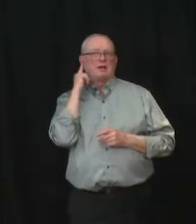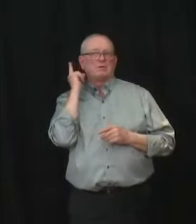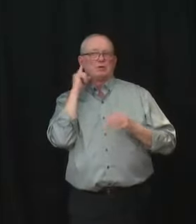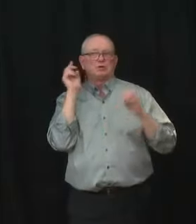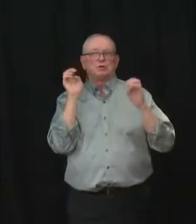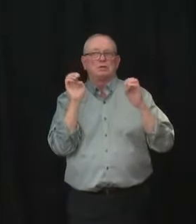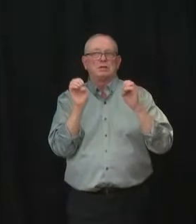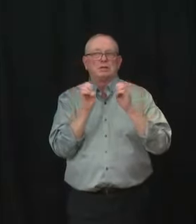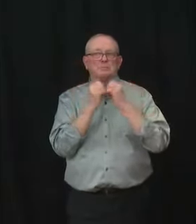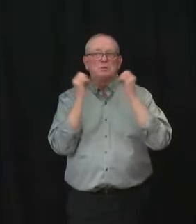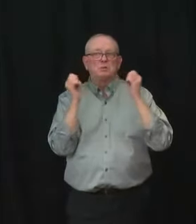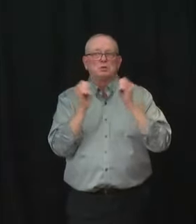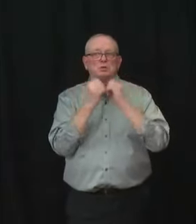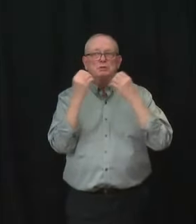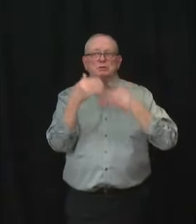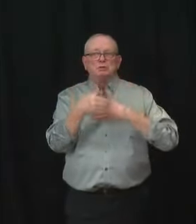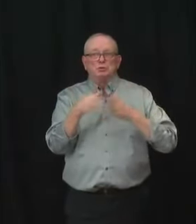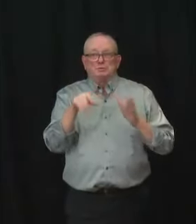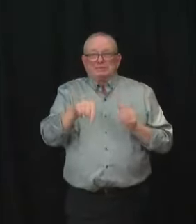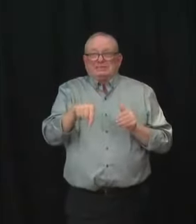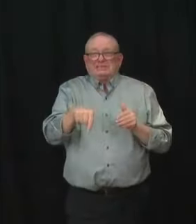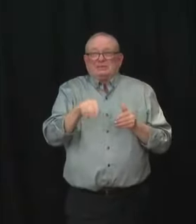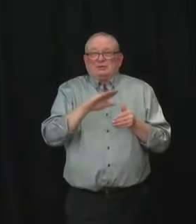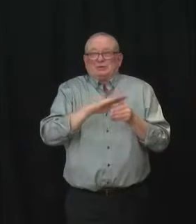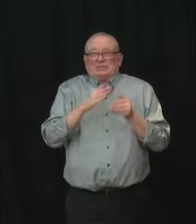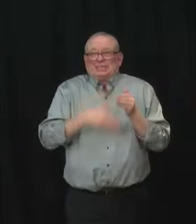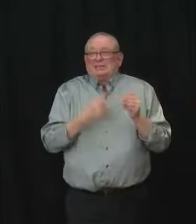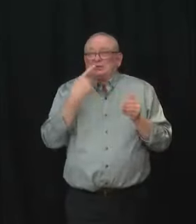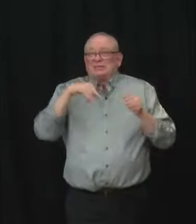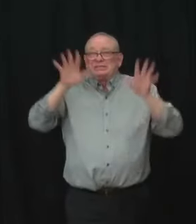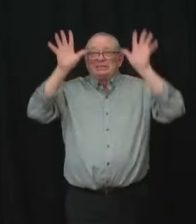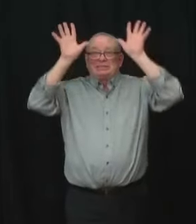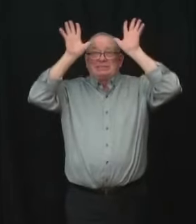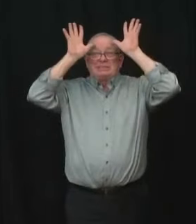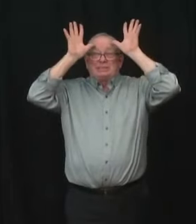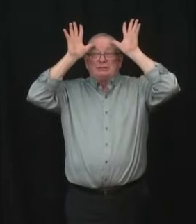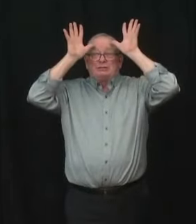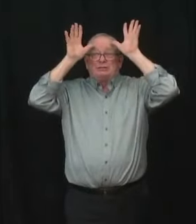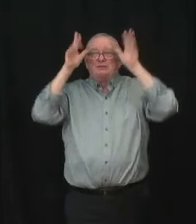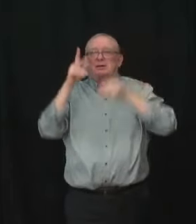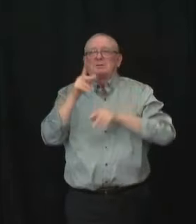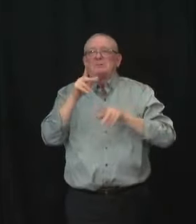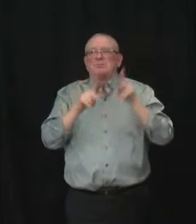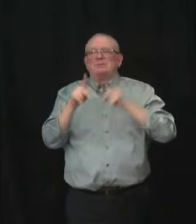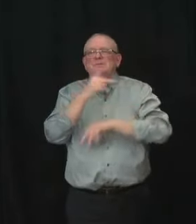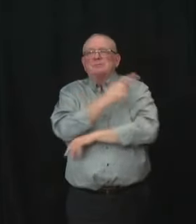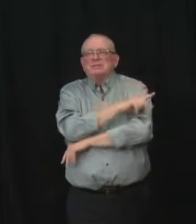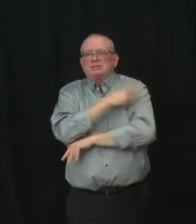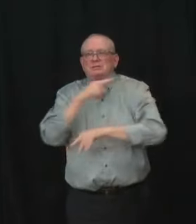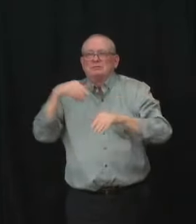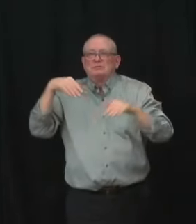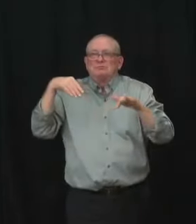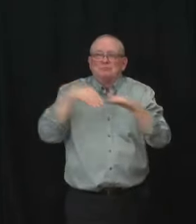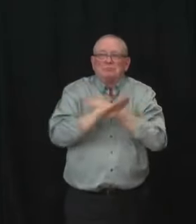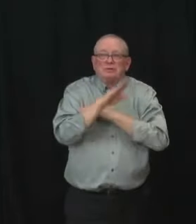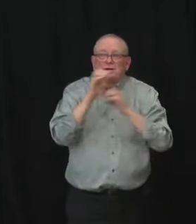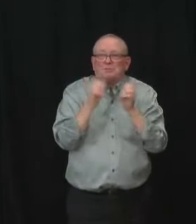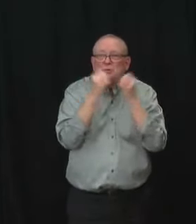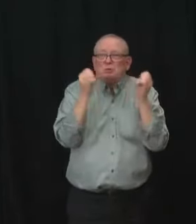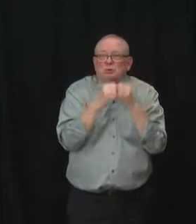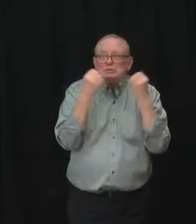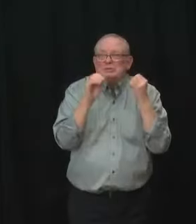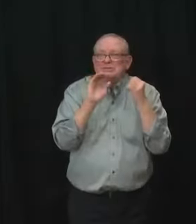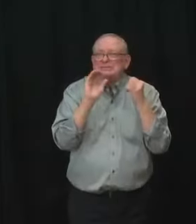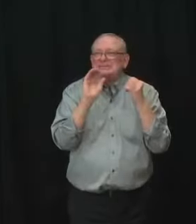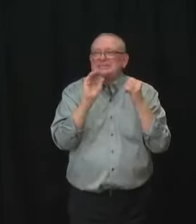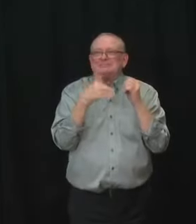Hospital this weekend. Apparently they were assessed and it was determined their situation wasn't severe enough for urgent care. What is your message to this family